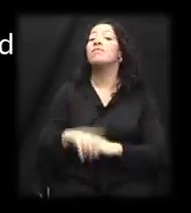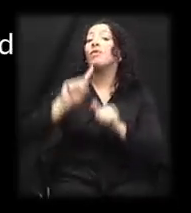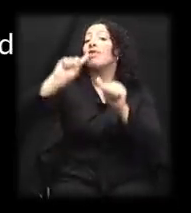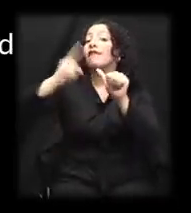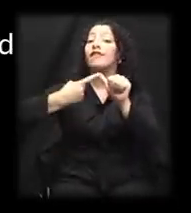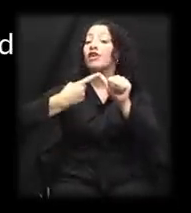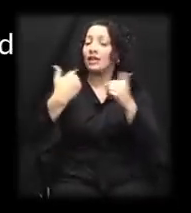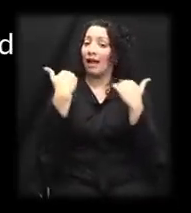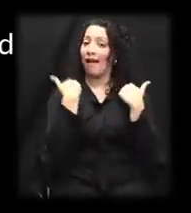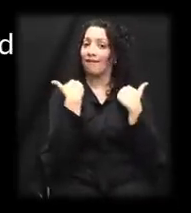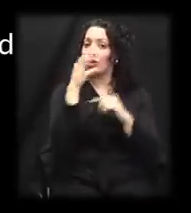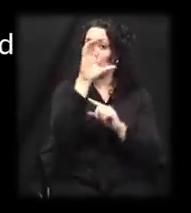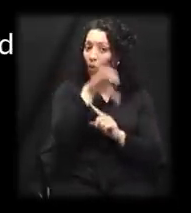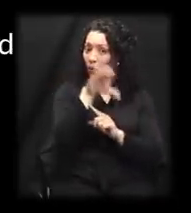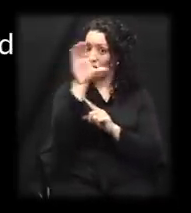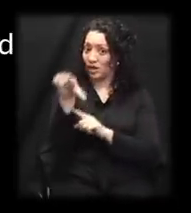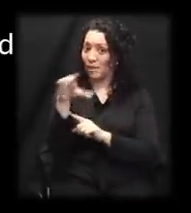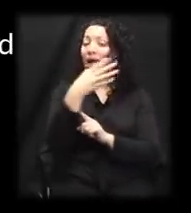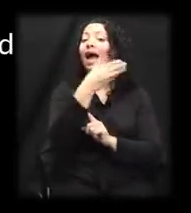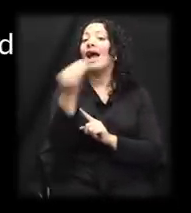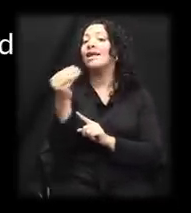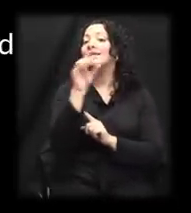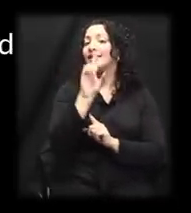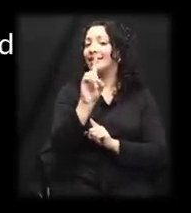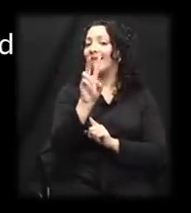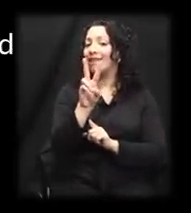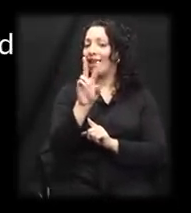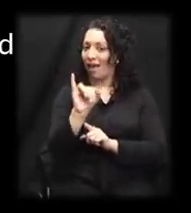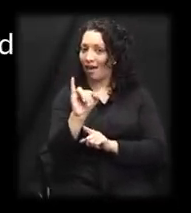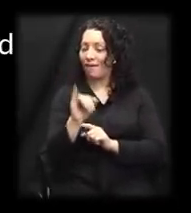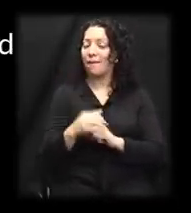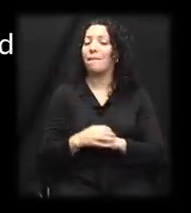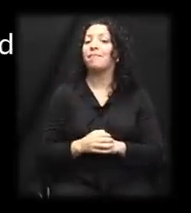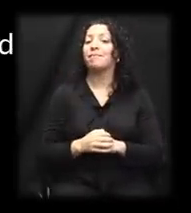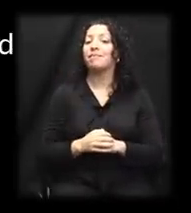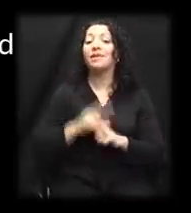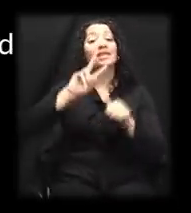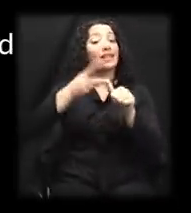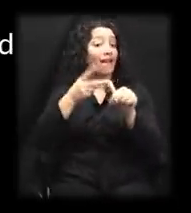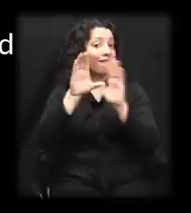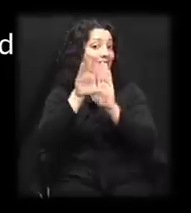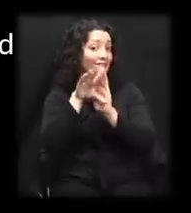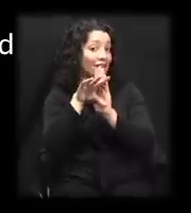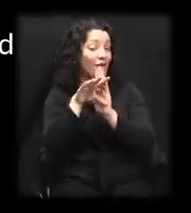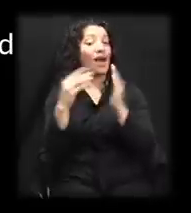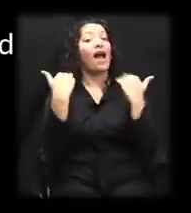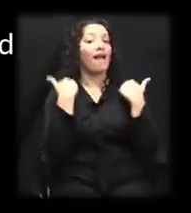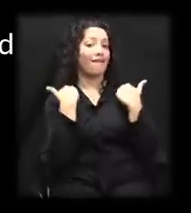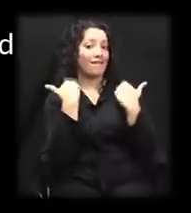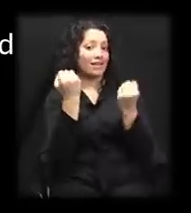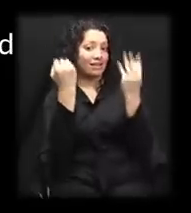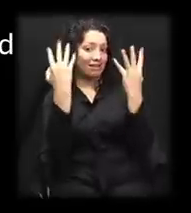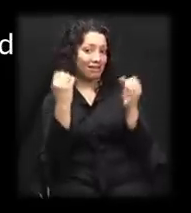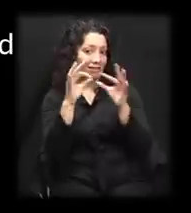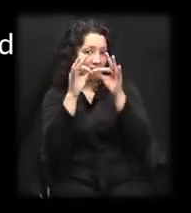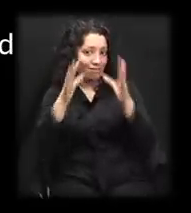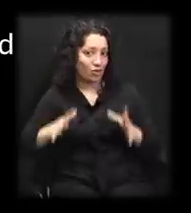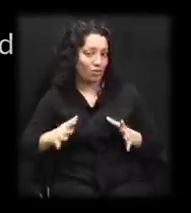One has closed captioning and descriptive visual information. The other includes a sign language interpreter.